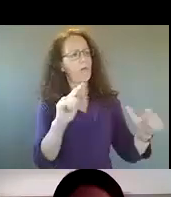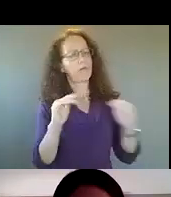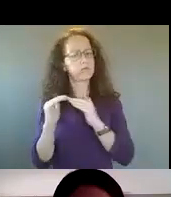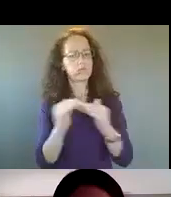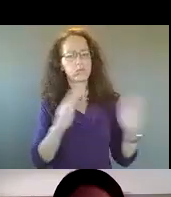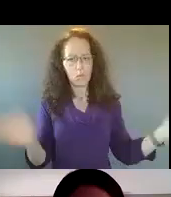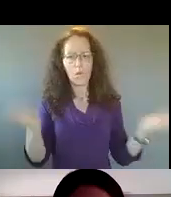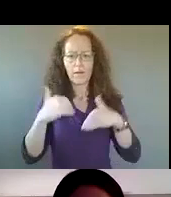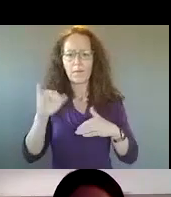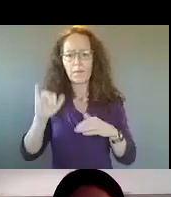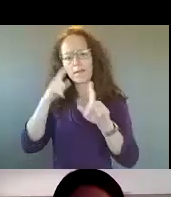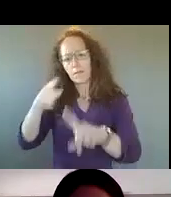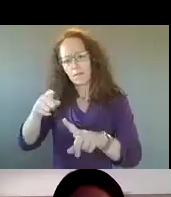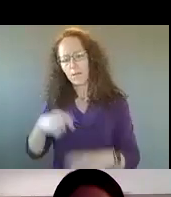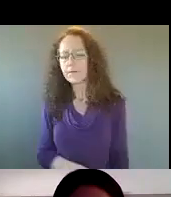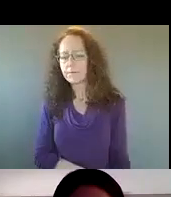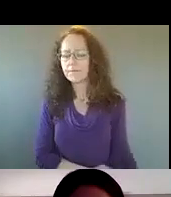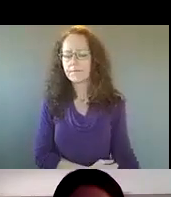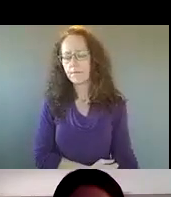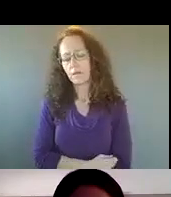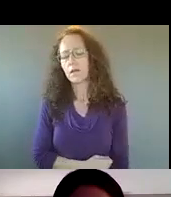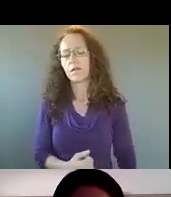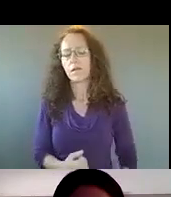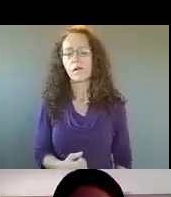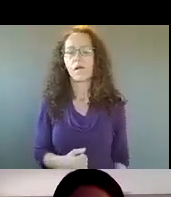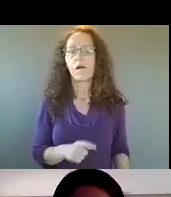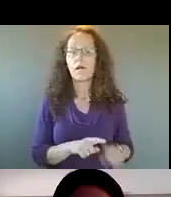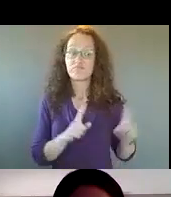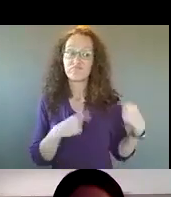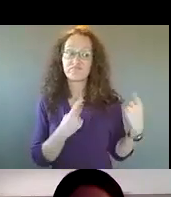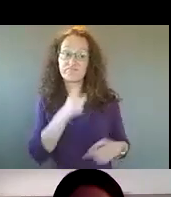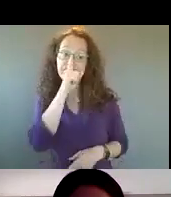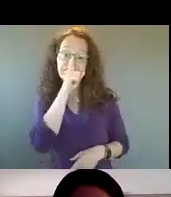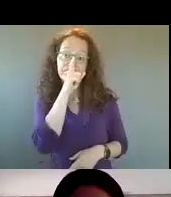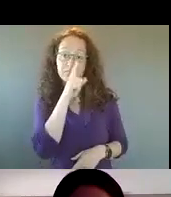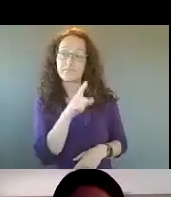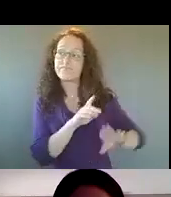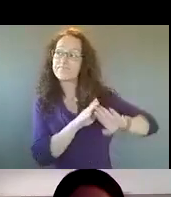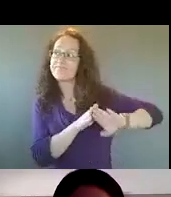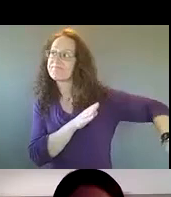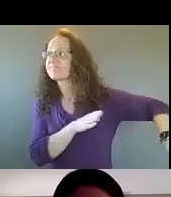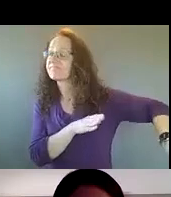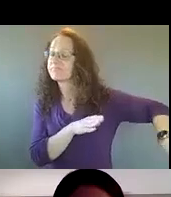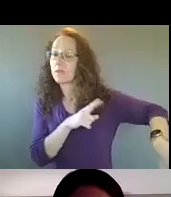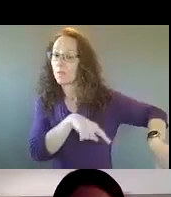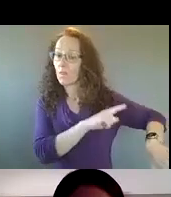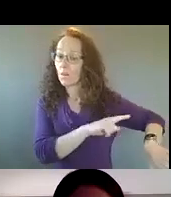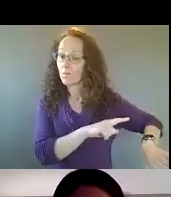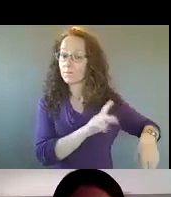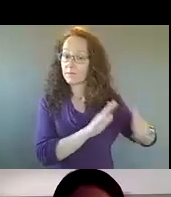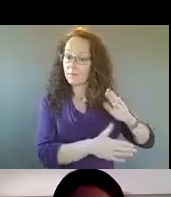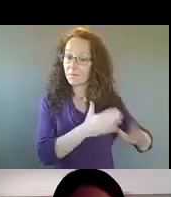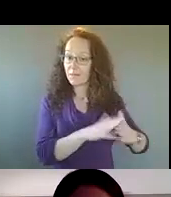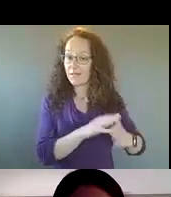you know, I also feel that, you know, the unspoken exclusion of marginalized communities has been woven so deeply, um, into the